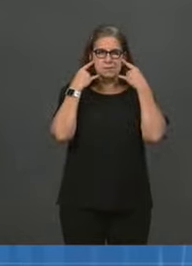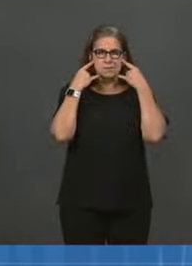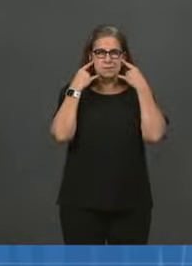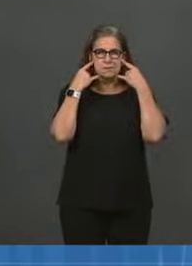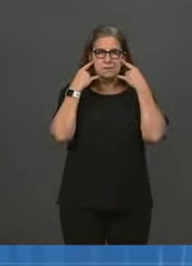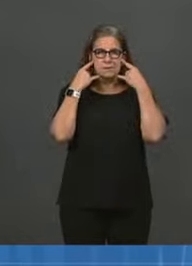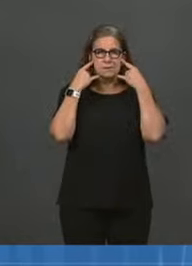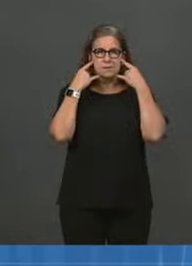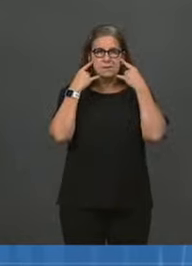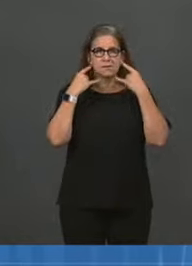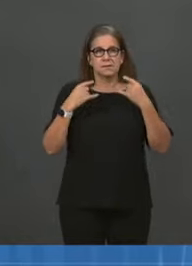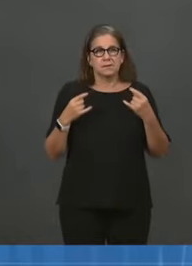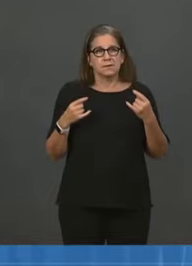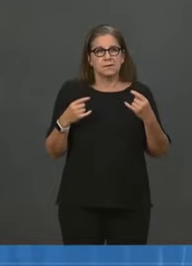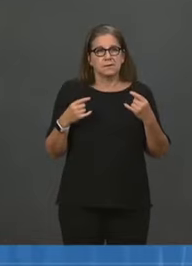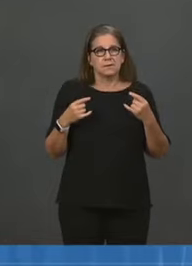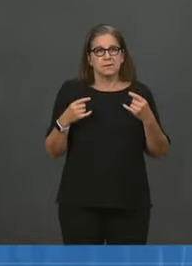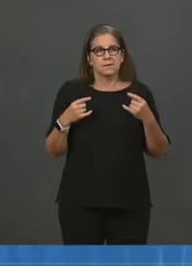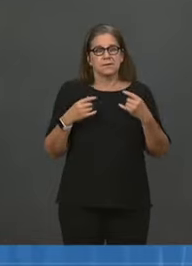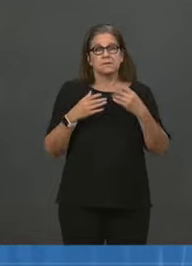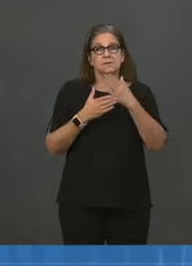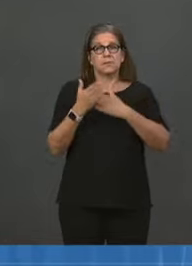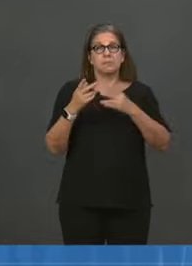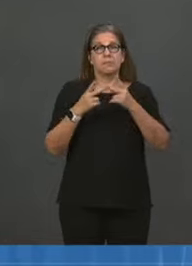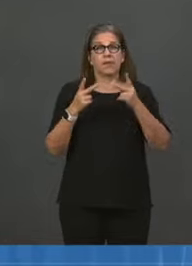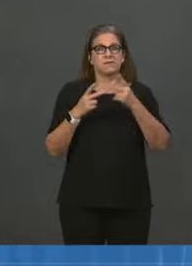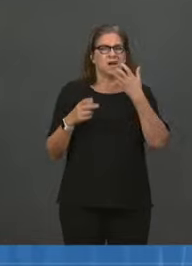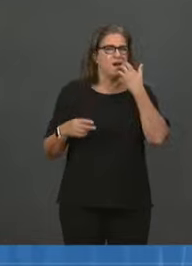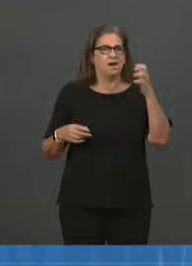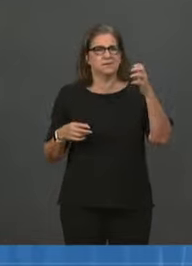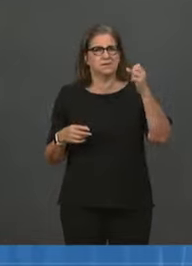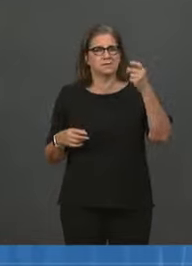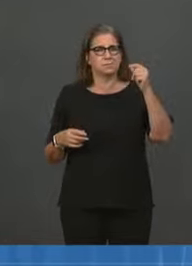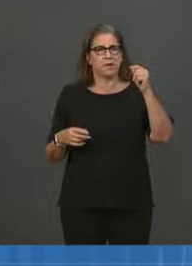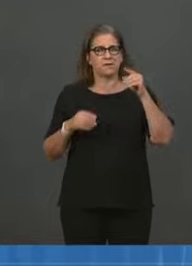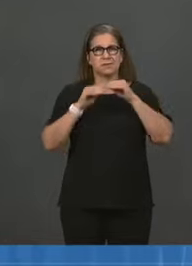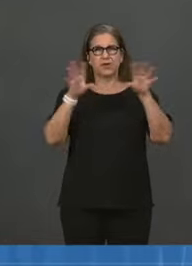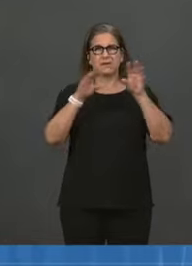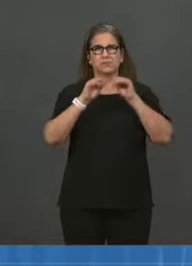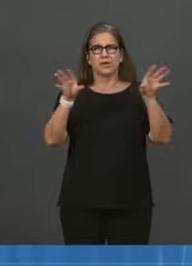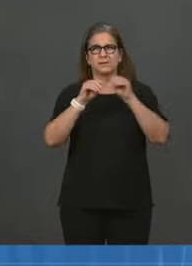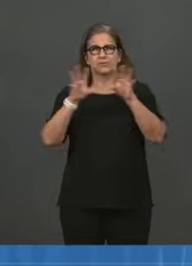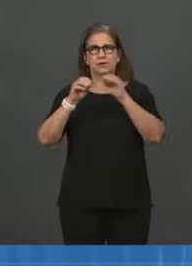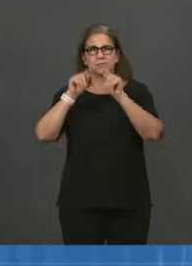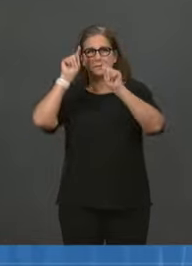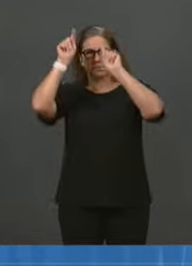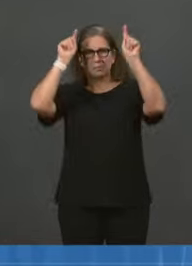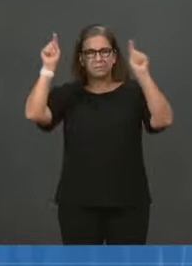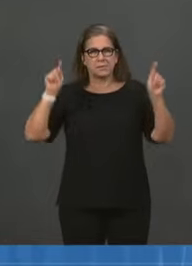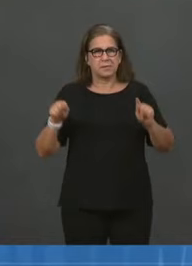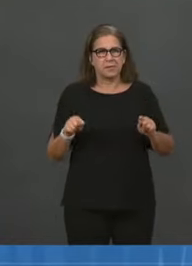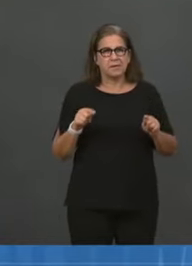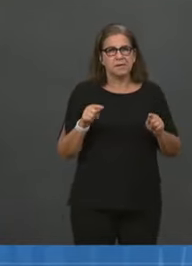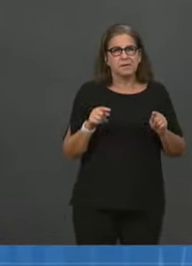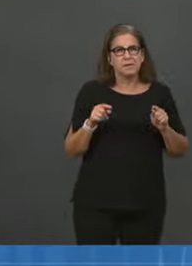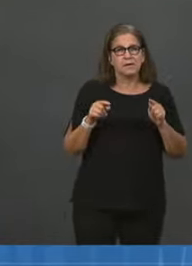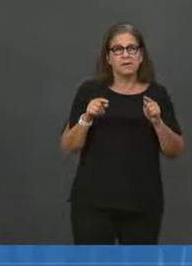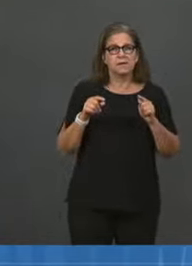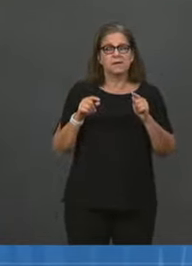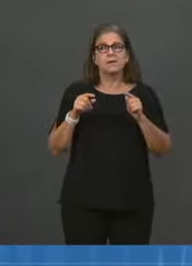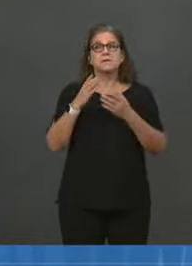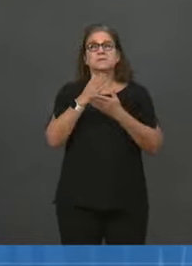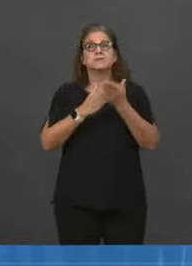as more communities start to get, I mean, high to substantial community transmission, but as more communities start to get down into that low to